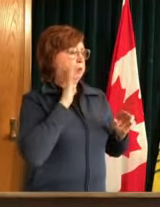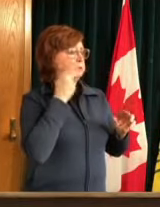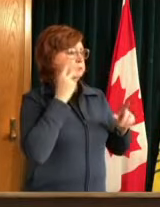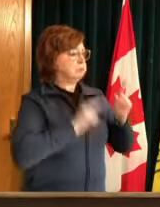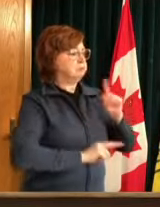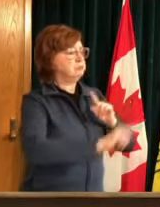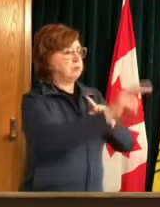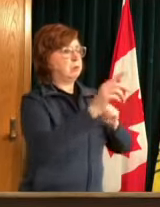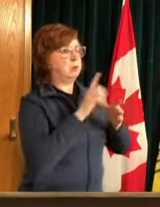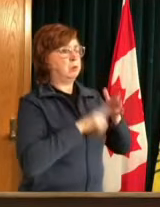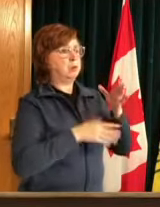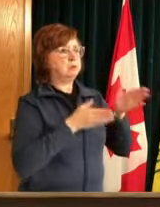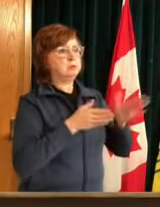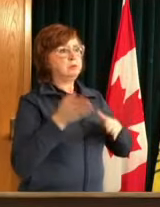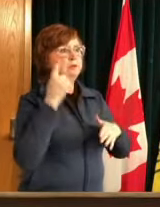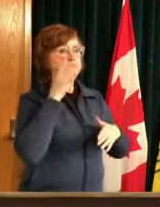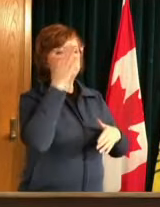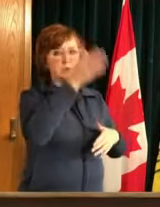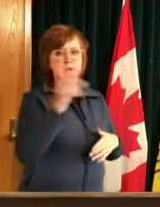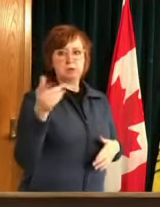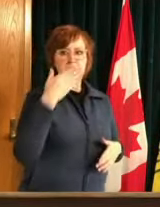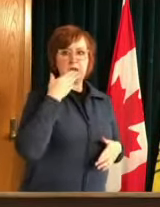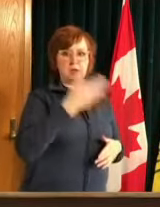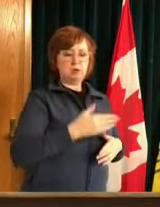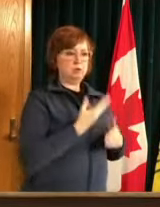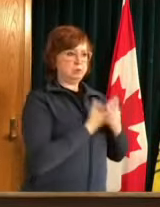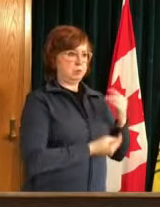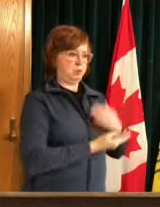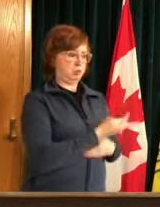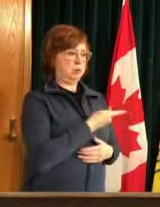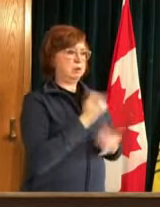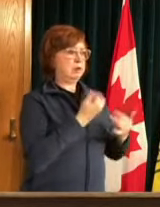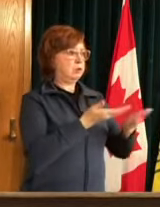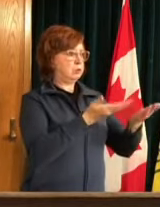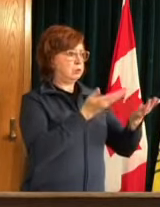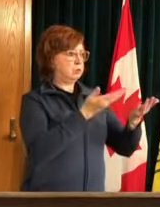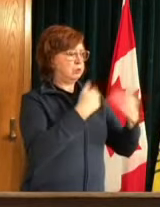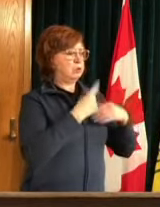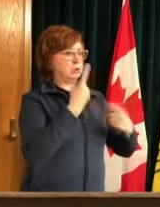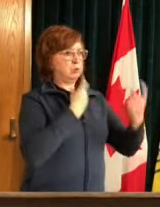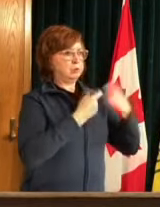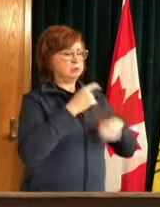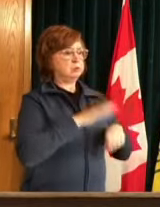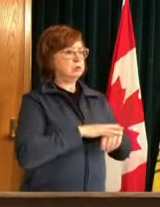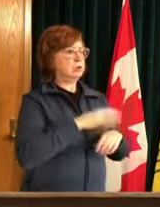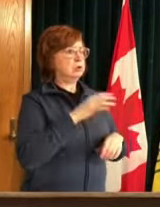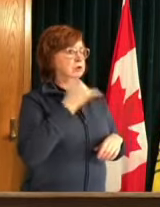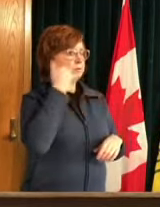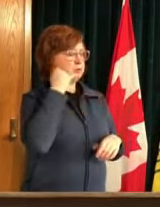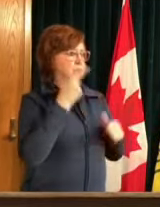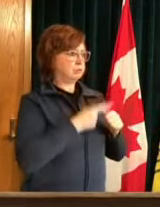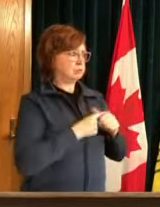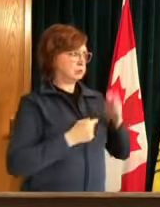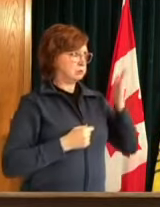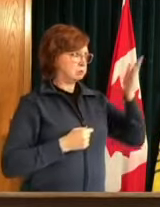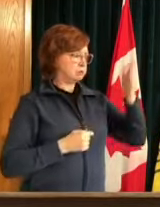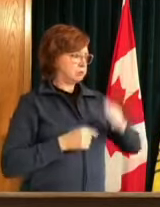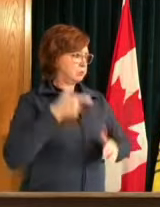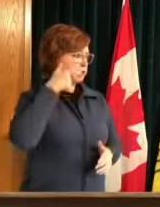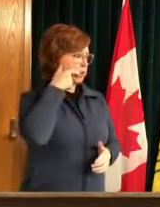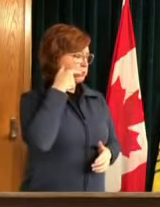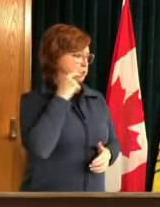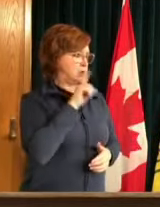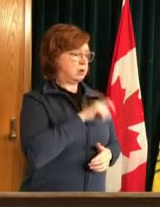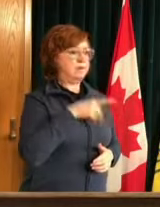thank you premier mo and dr shahab we'll take questions and we'll start on the line operator we have